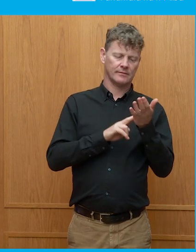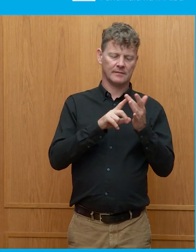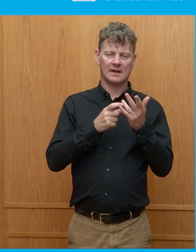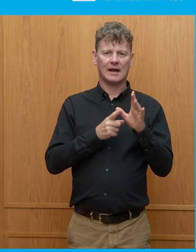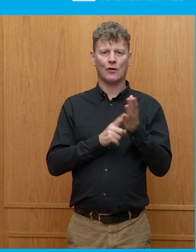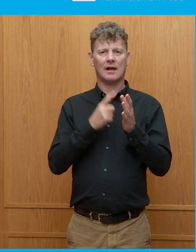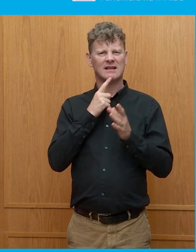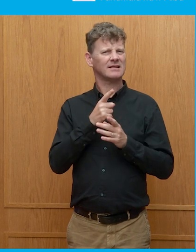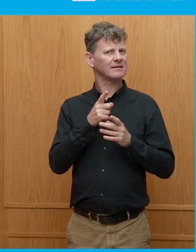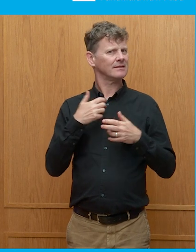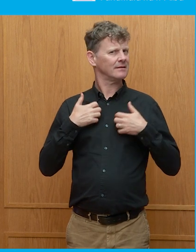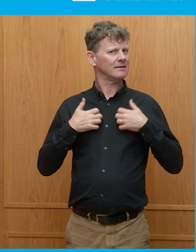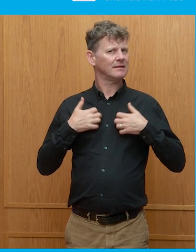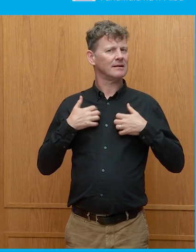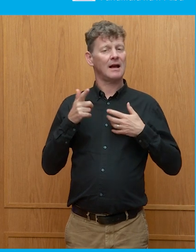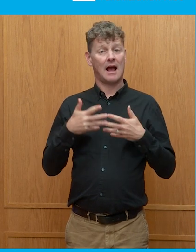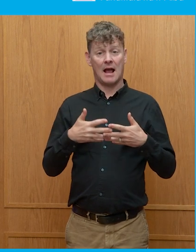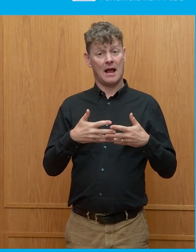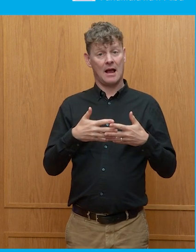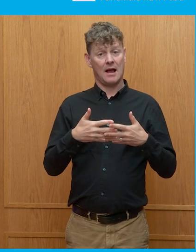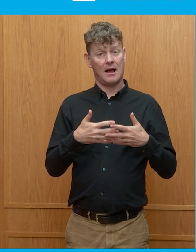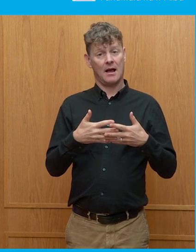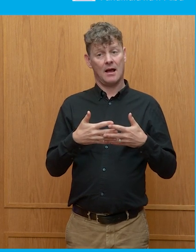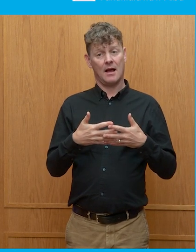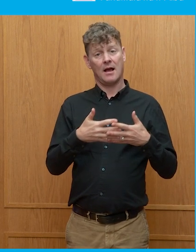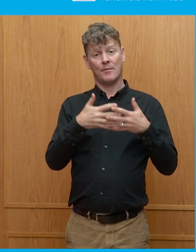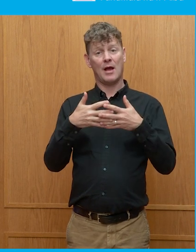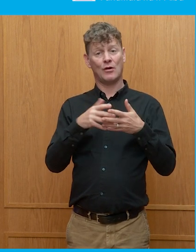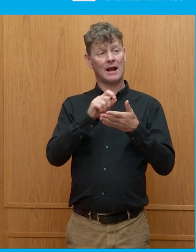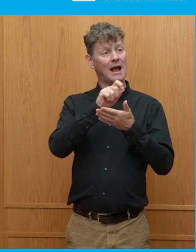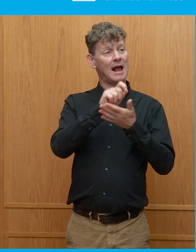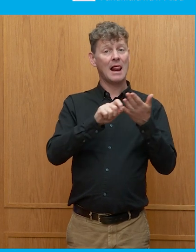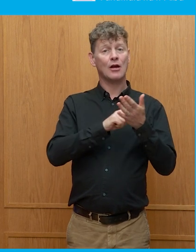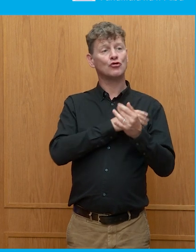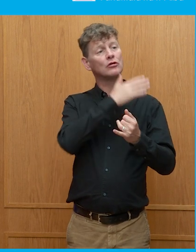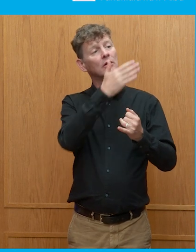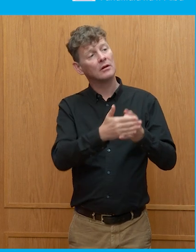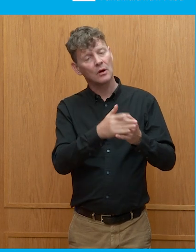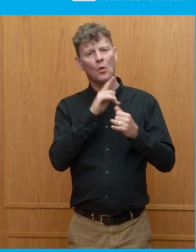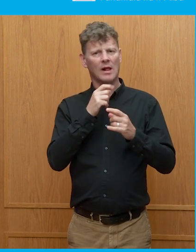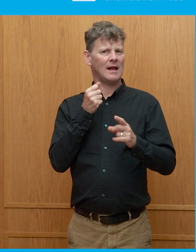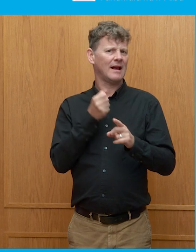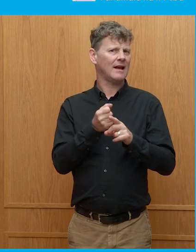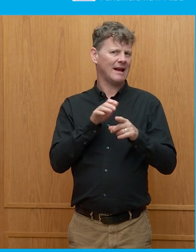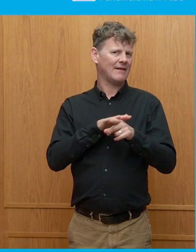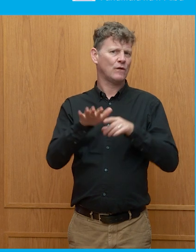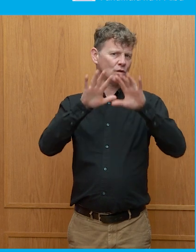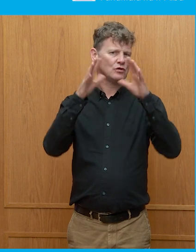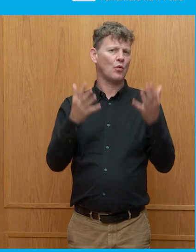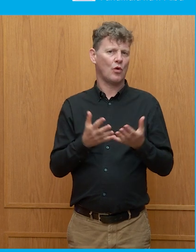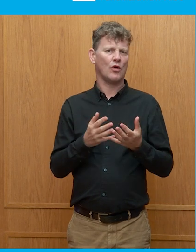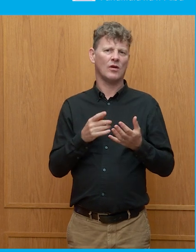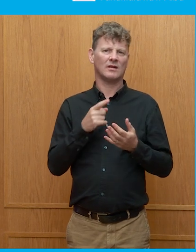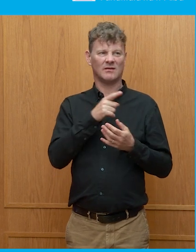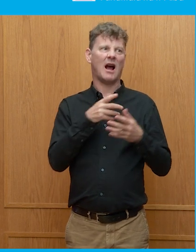is not the only country where the outcome of the election will have repercussions beyond the borders. But the extent to which that